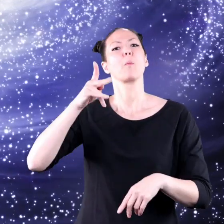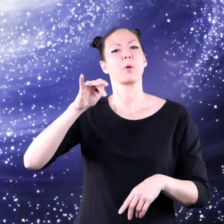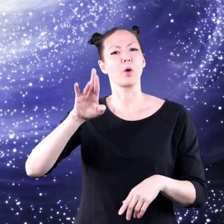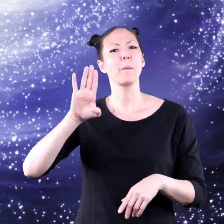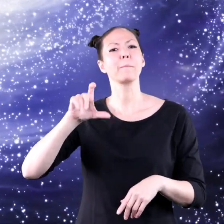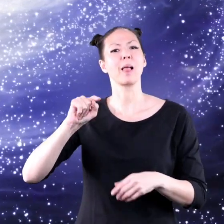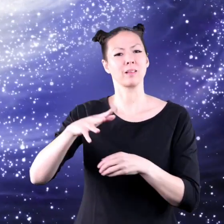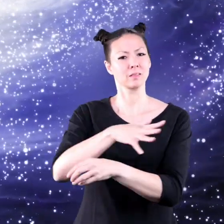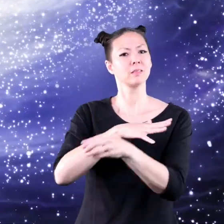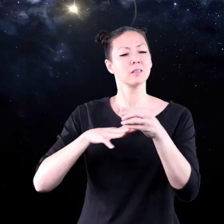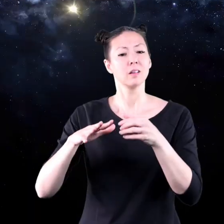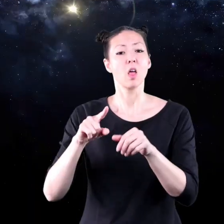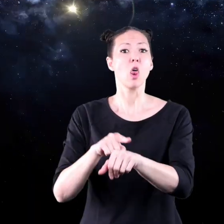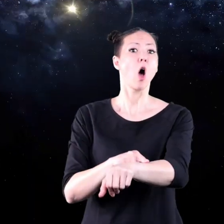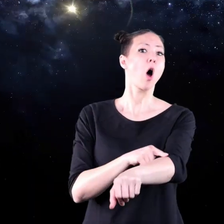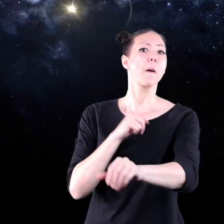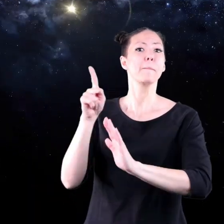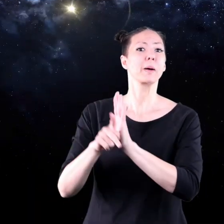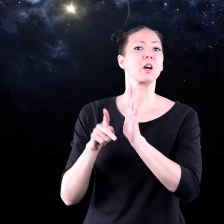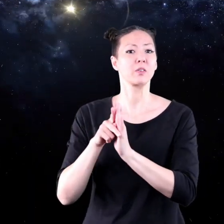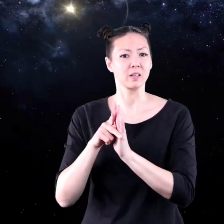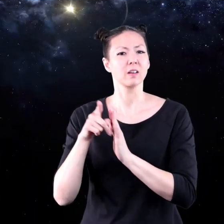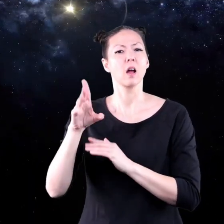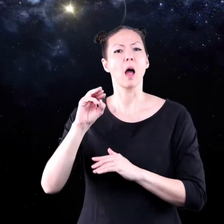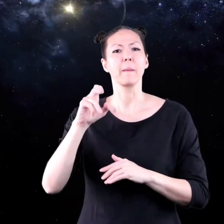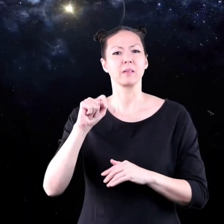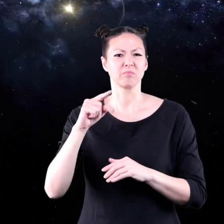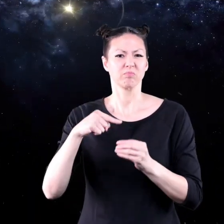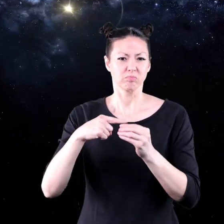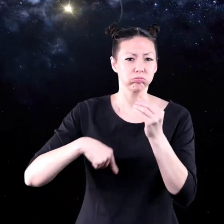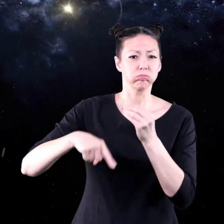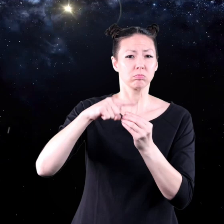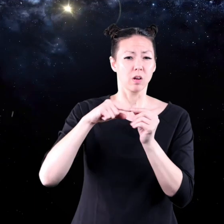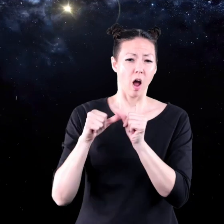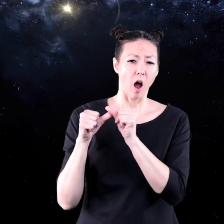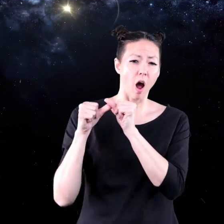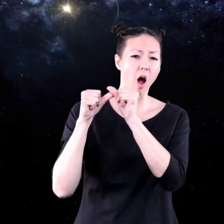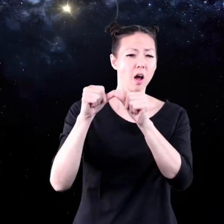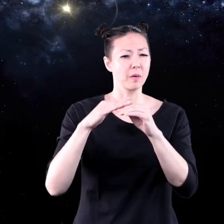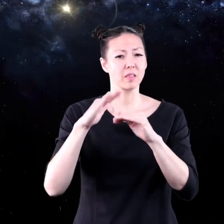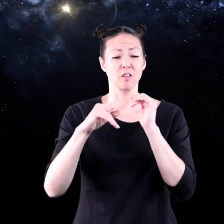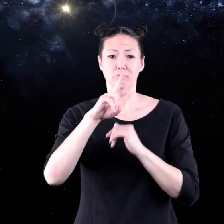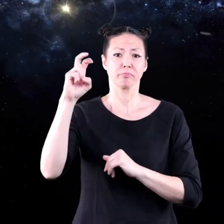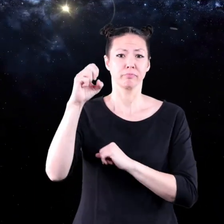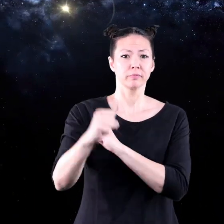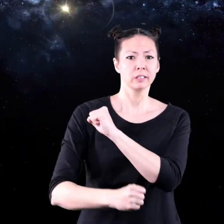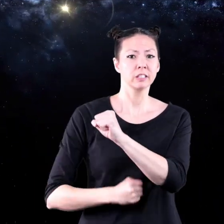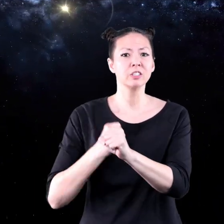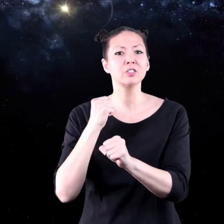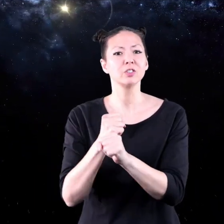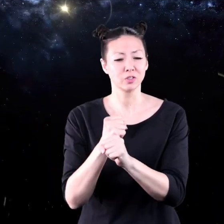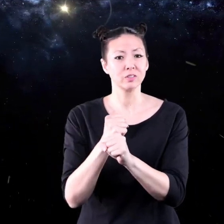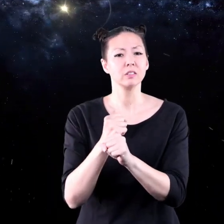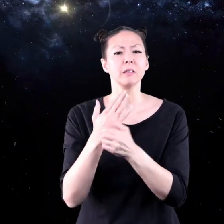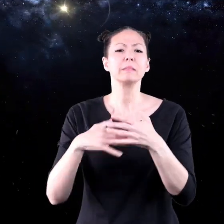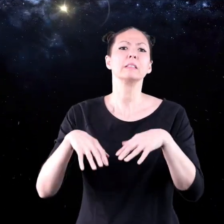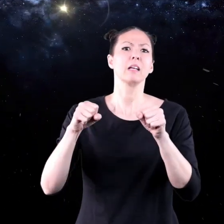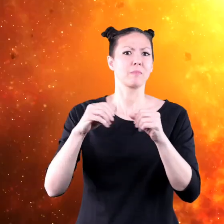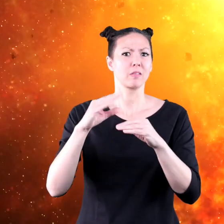from the Kuiper belt. Long period comets have orbits lasting more than 200 years.